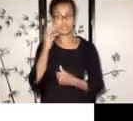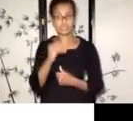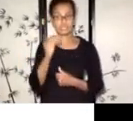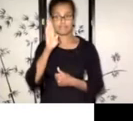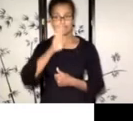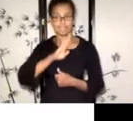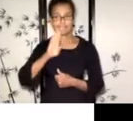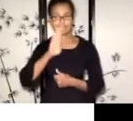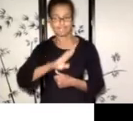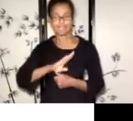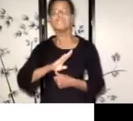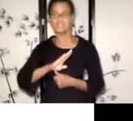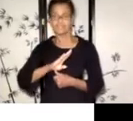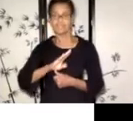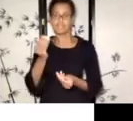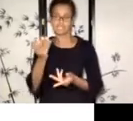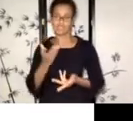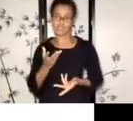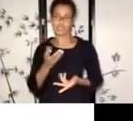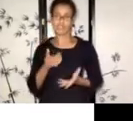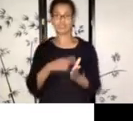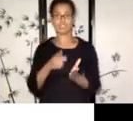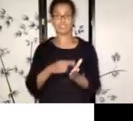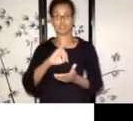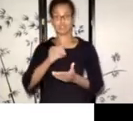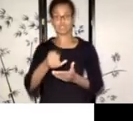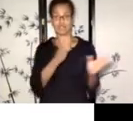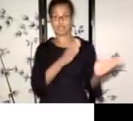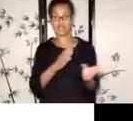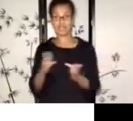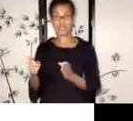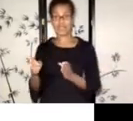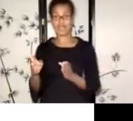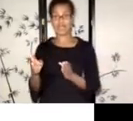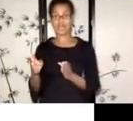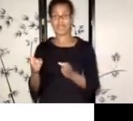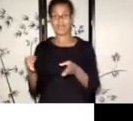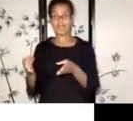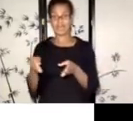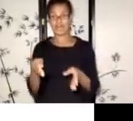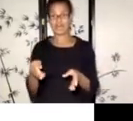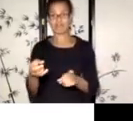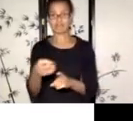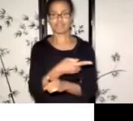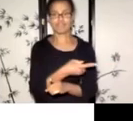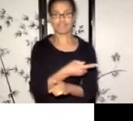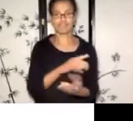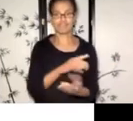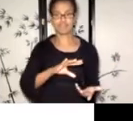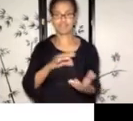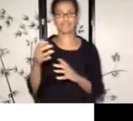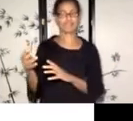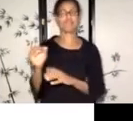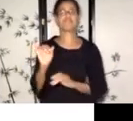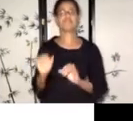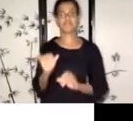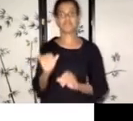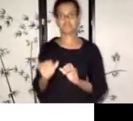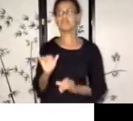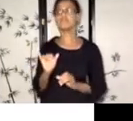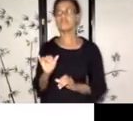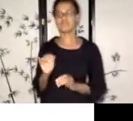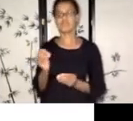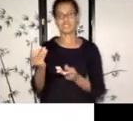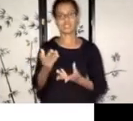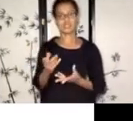planned and that's fine. Um, just let us know what did occur, um, and what you learned from it and